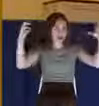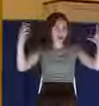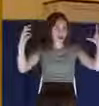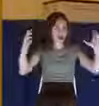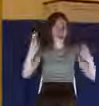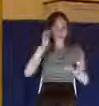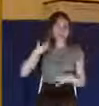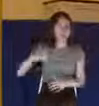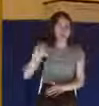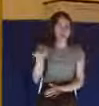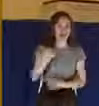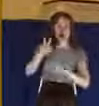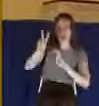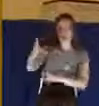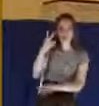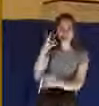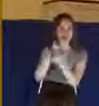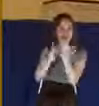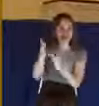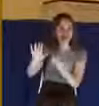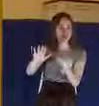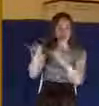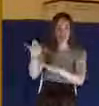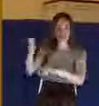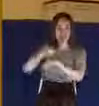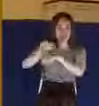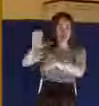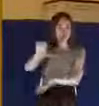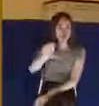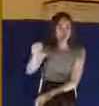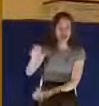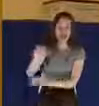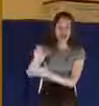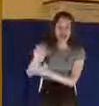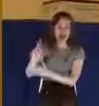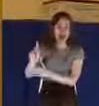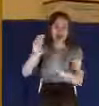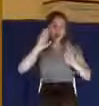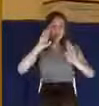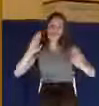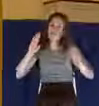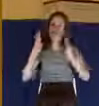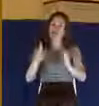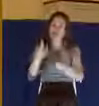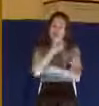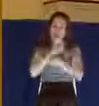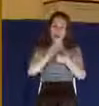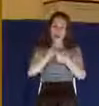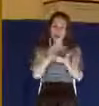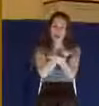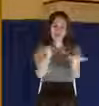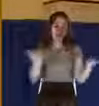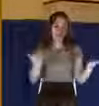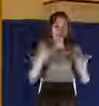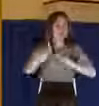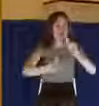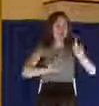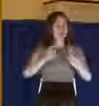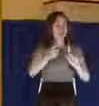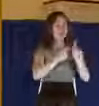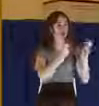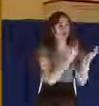Now, this seems to be the focus of Mark. What he does in his gospel is he draws attention to the various people in the crowd